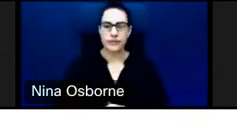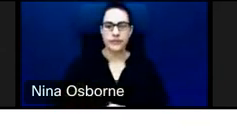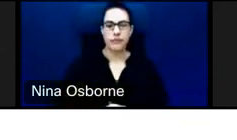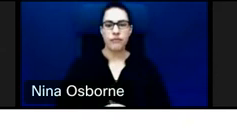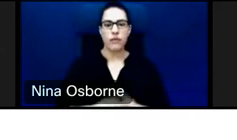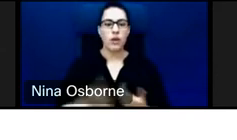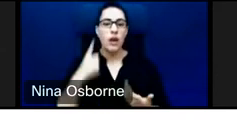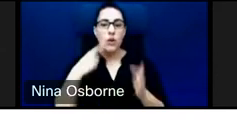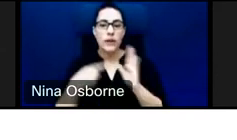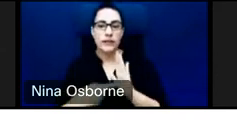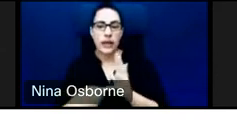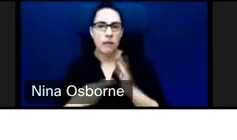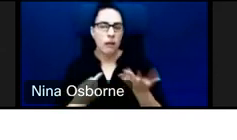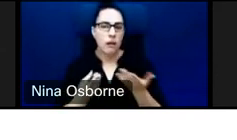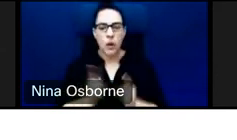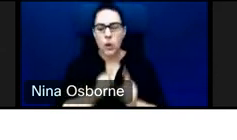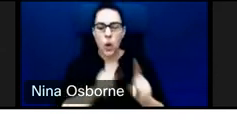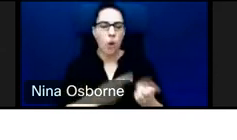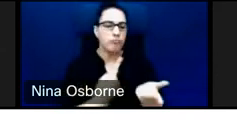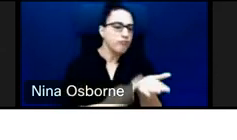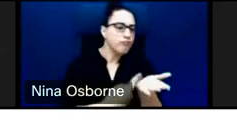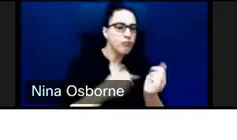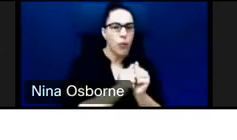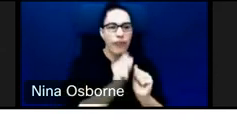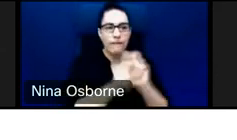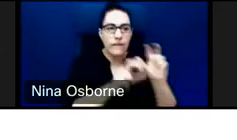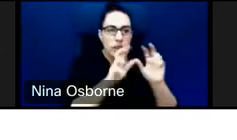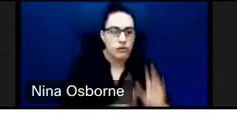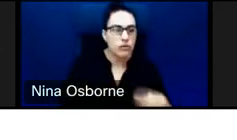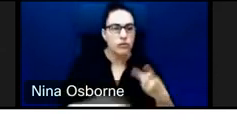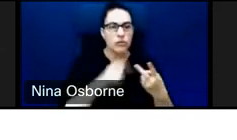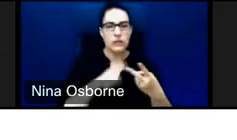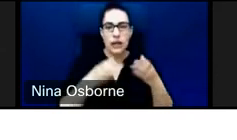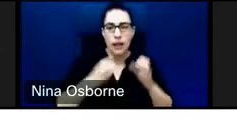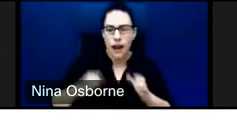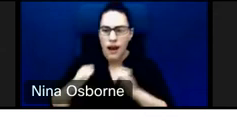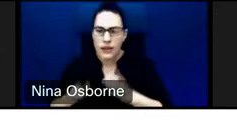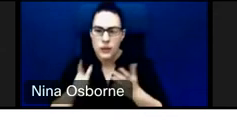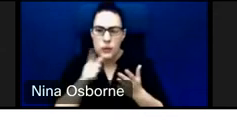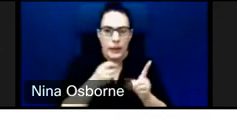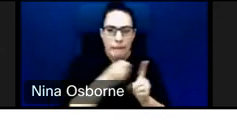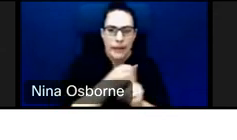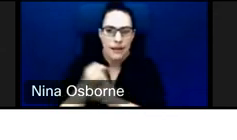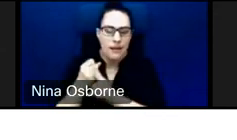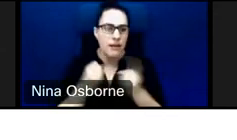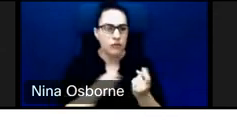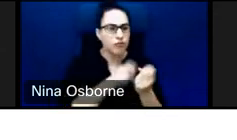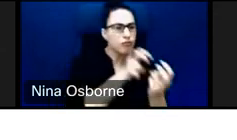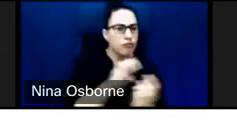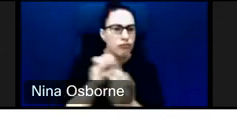speak with the investors and to the clients and really get a deeper dive into what those impacts have been on a more granular level.